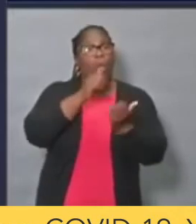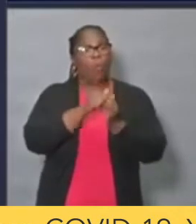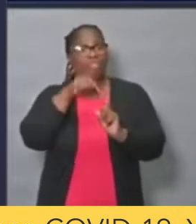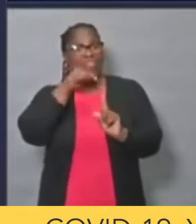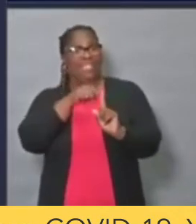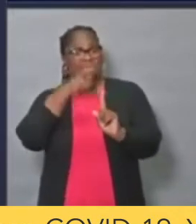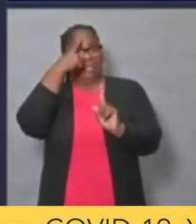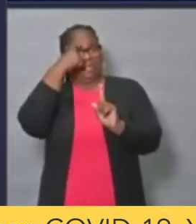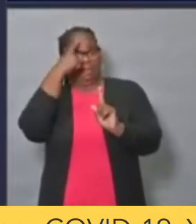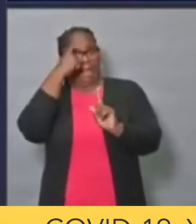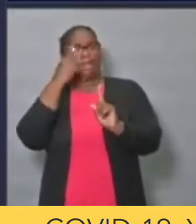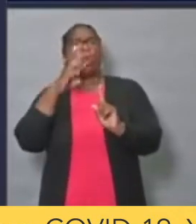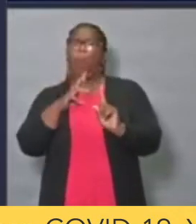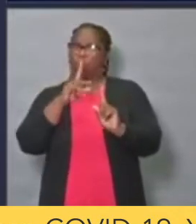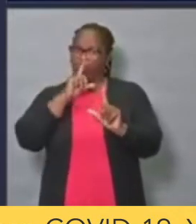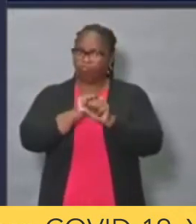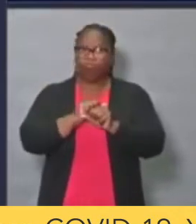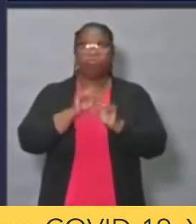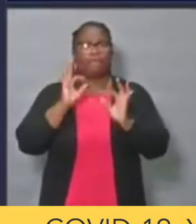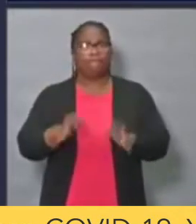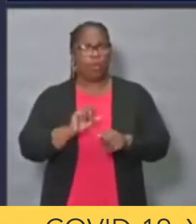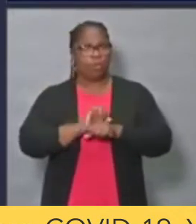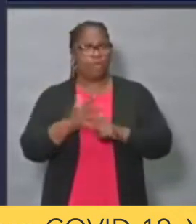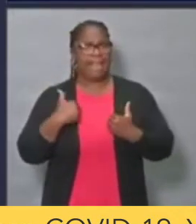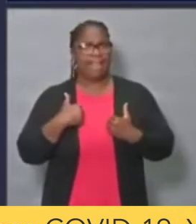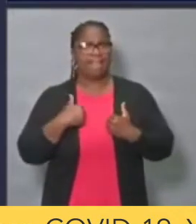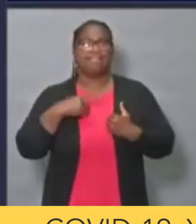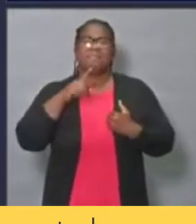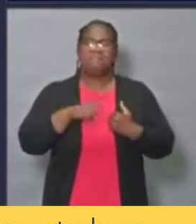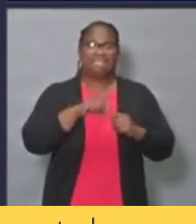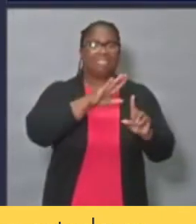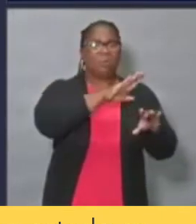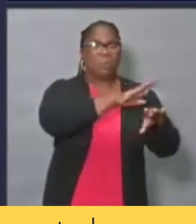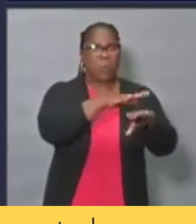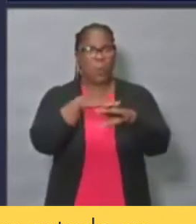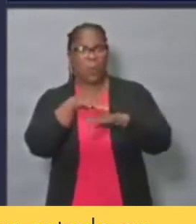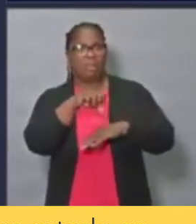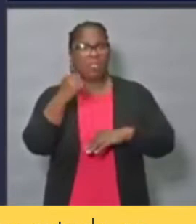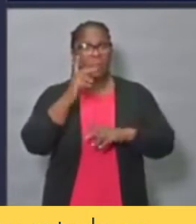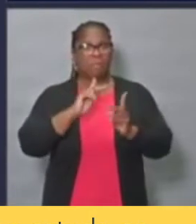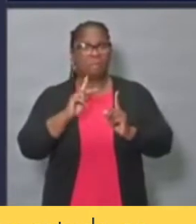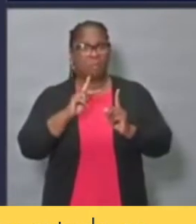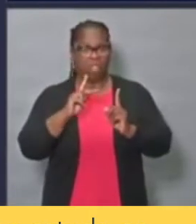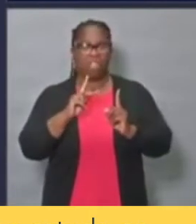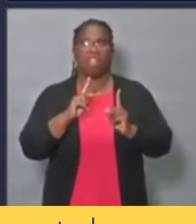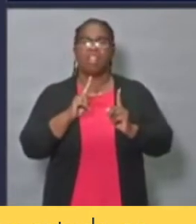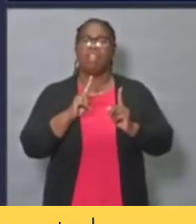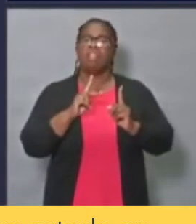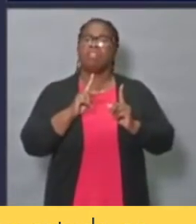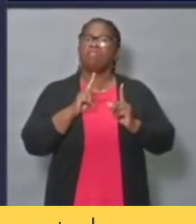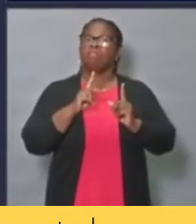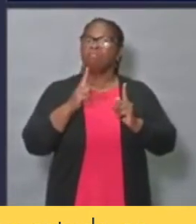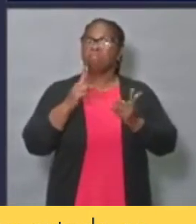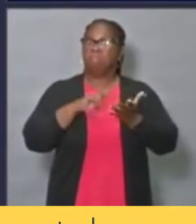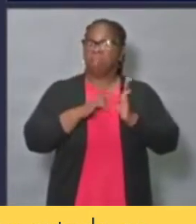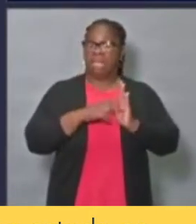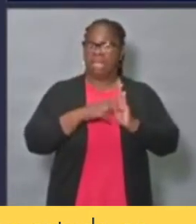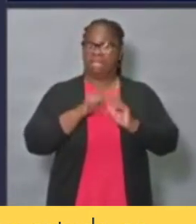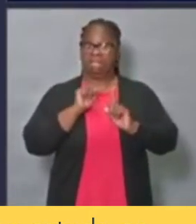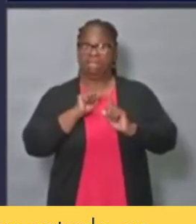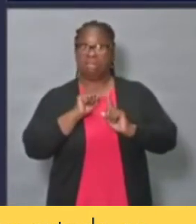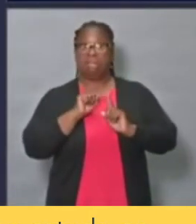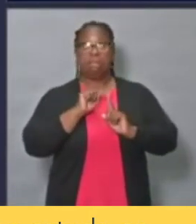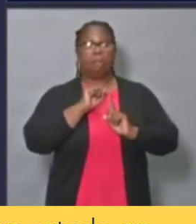is a suspected or confirmed case of COVID-19. And this allows us to then ask those who are contacts